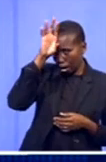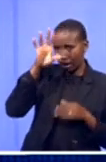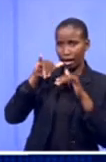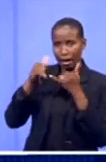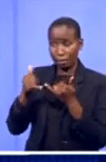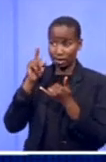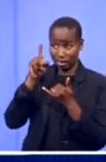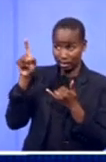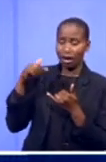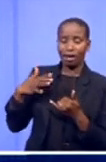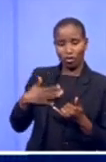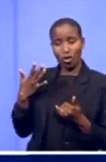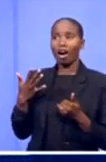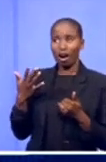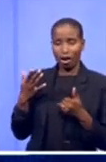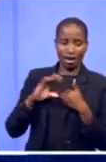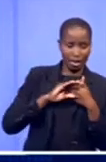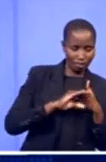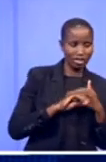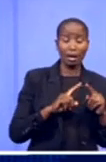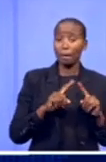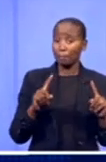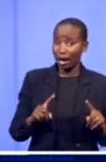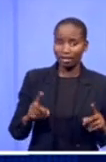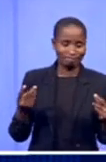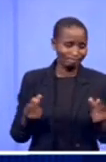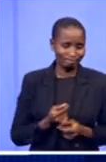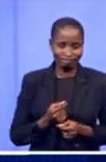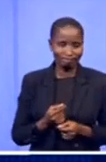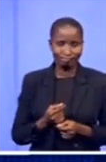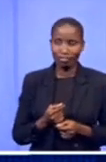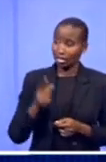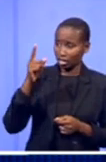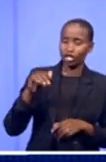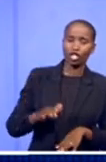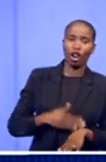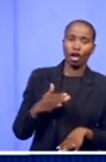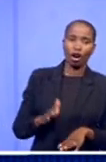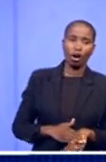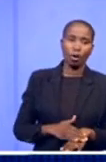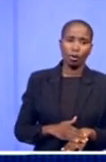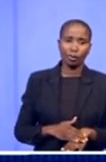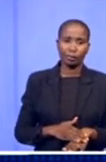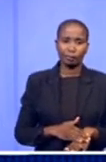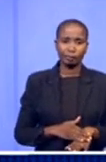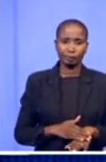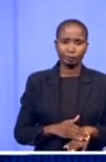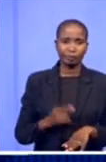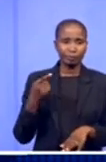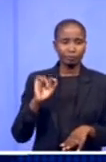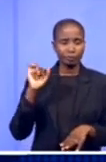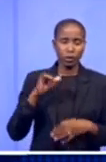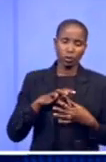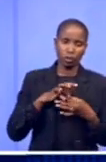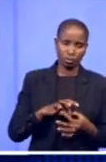this area, but that simply didn't or were very slow in bringing those commitments to market. But once it was,